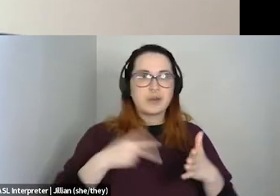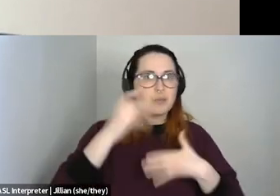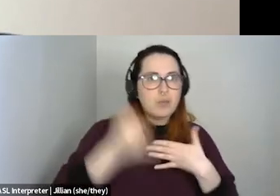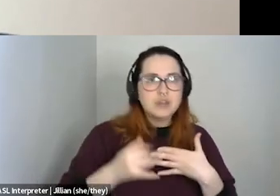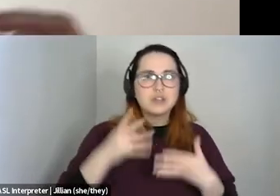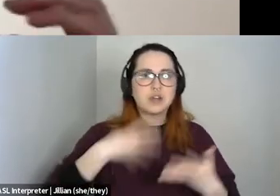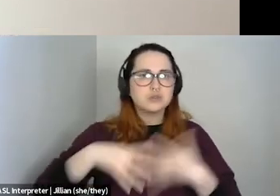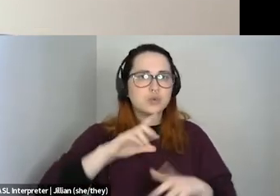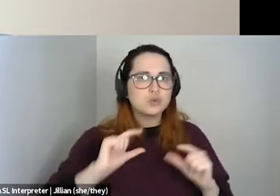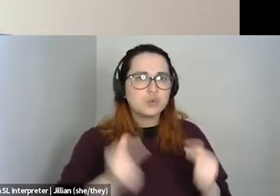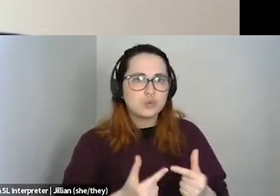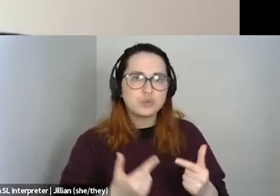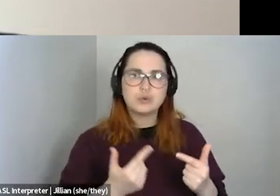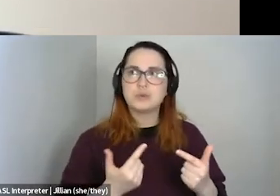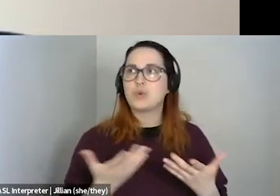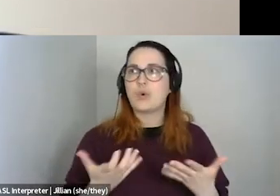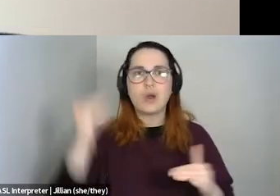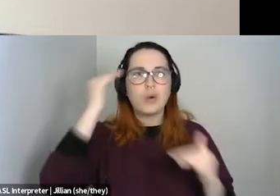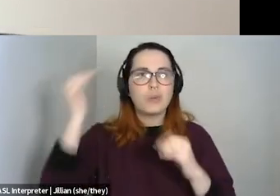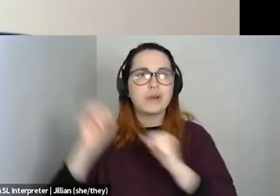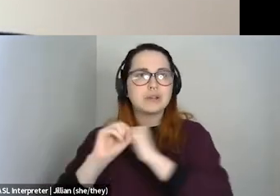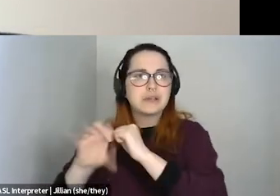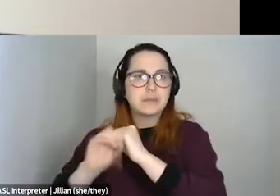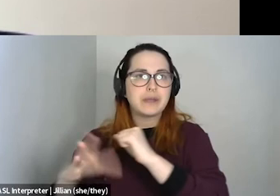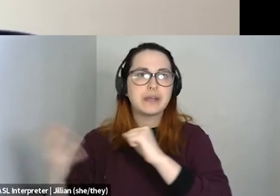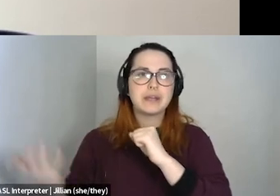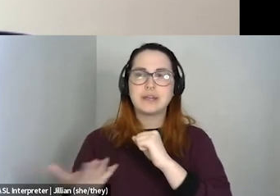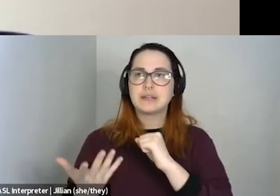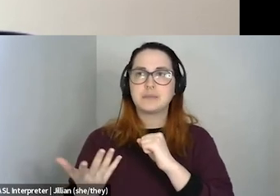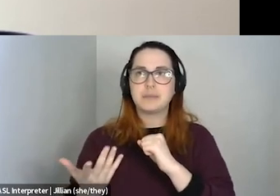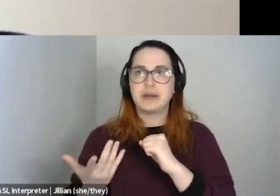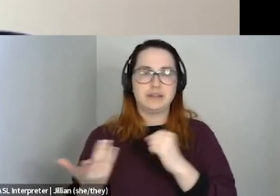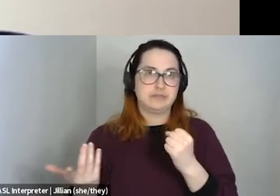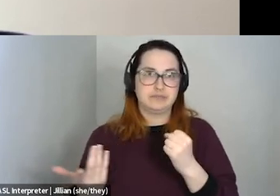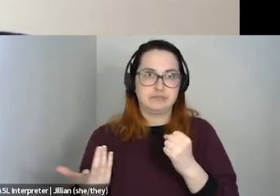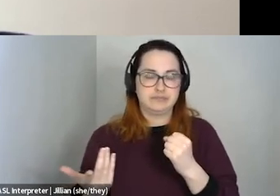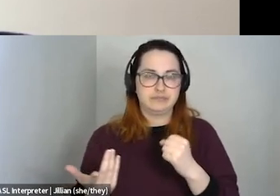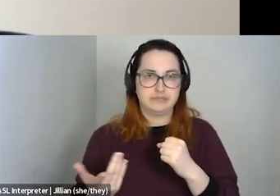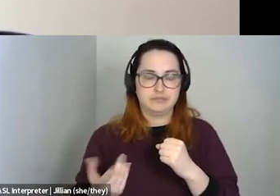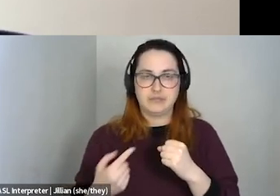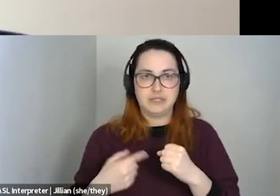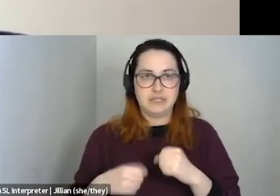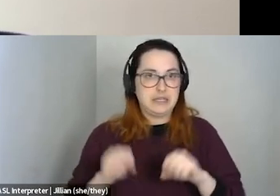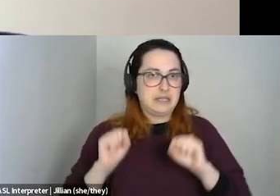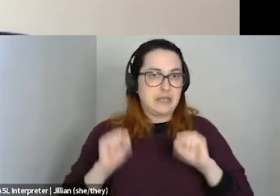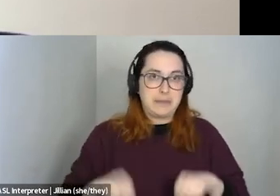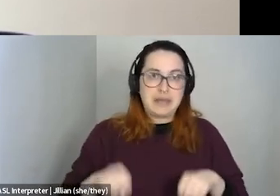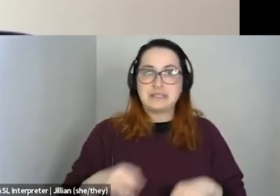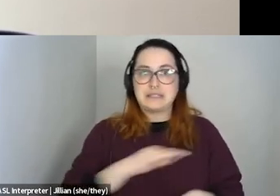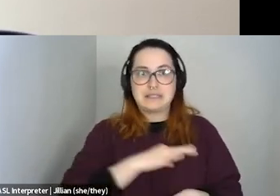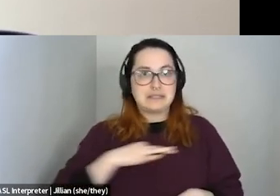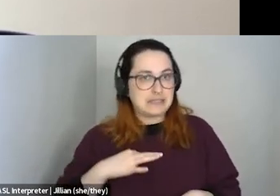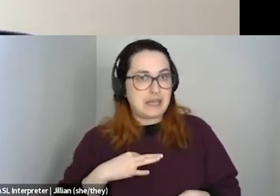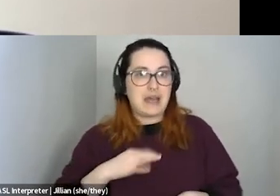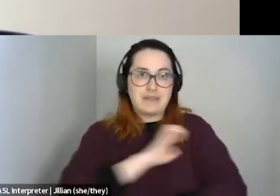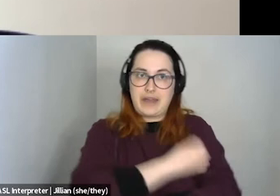terms of like, you know, an awareness campaign. Um, but they just like, don't have the capacity, the funding, the staff power to do it. And